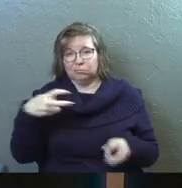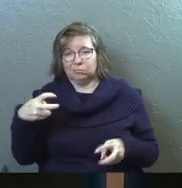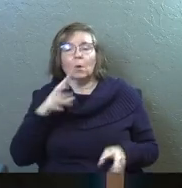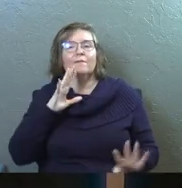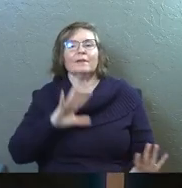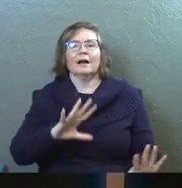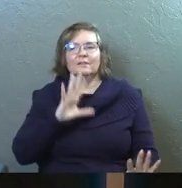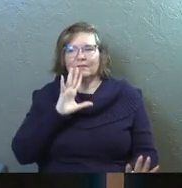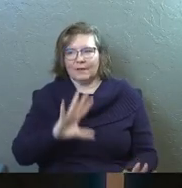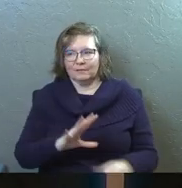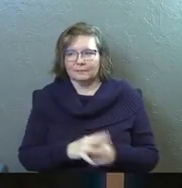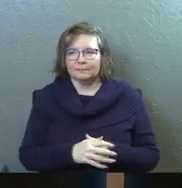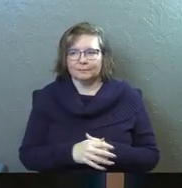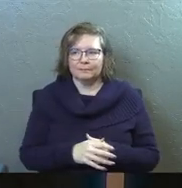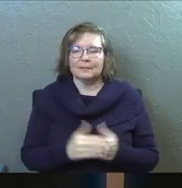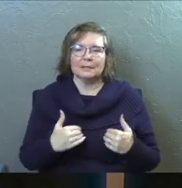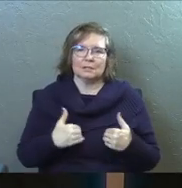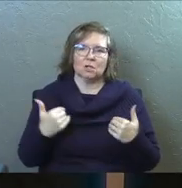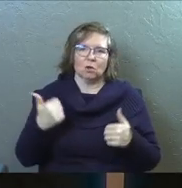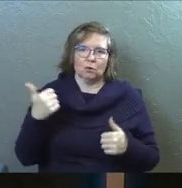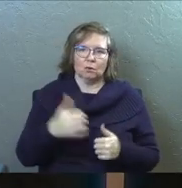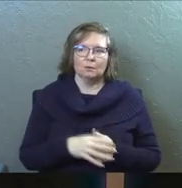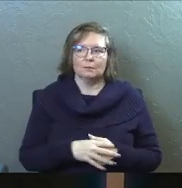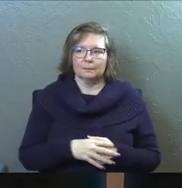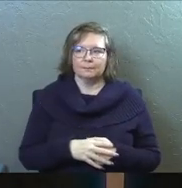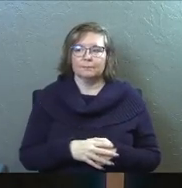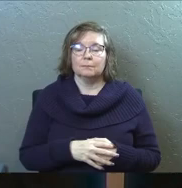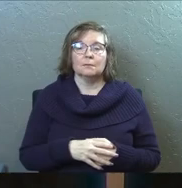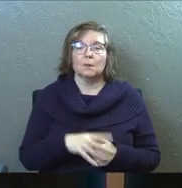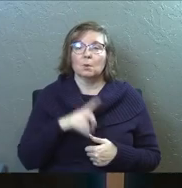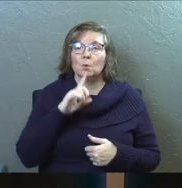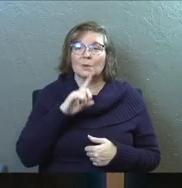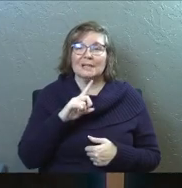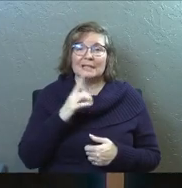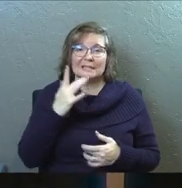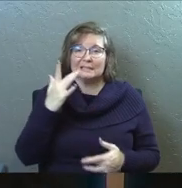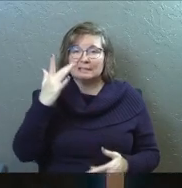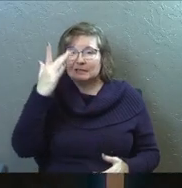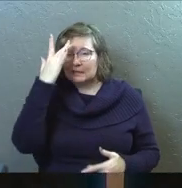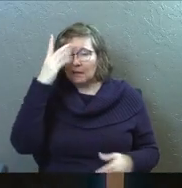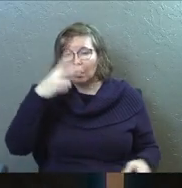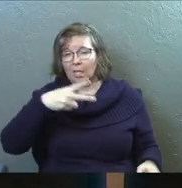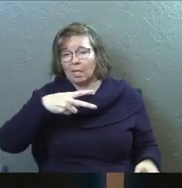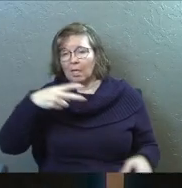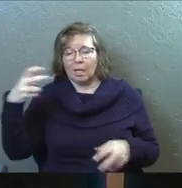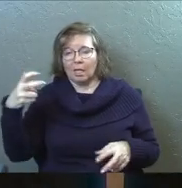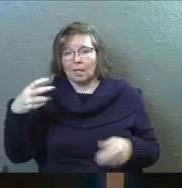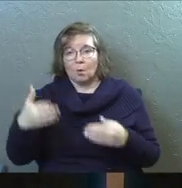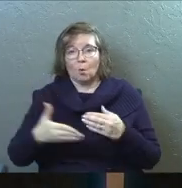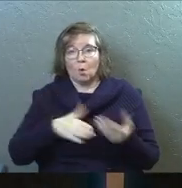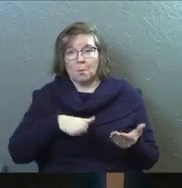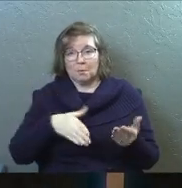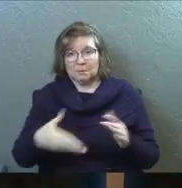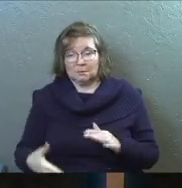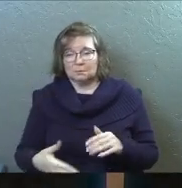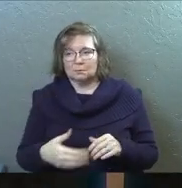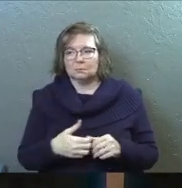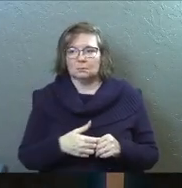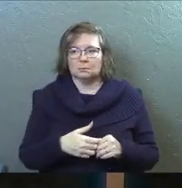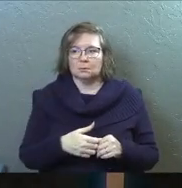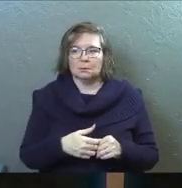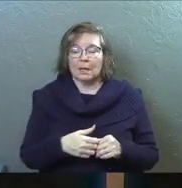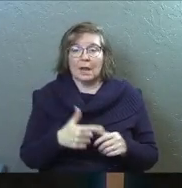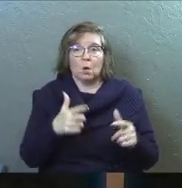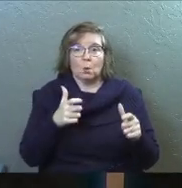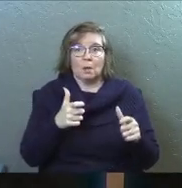he's five. There we go. He's five years old, even younger. And so sick. And this horrible series of events had happened that just